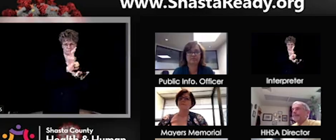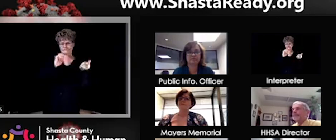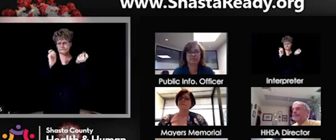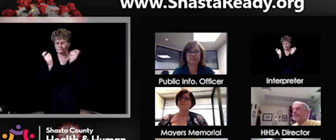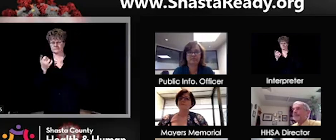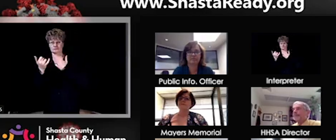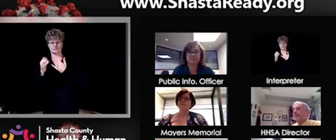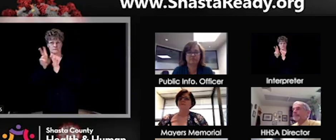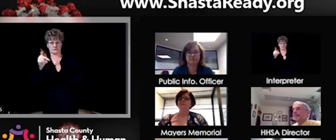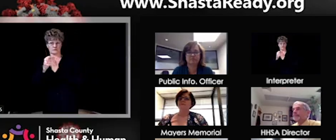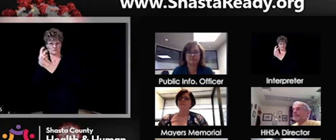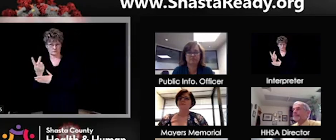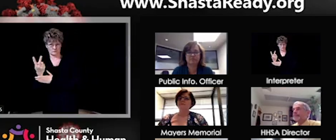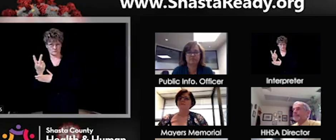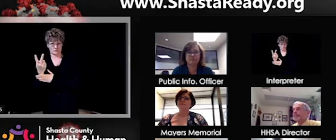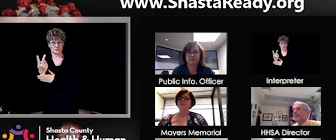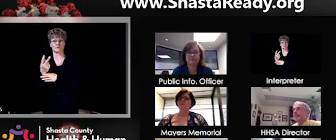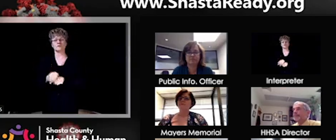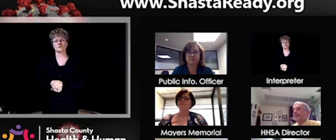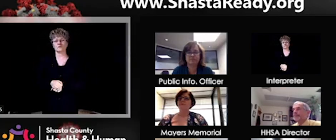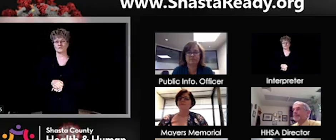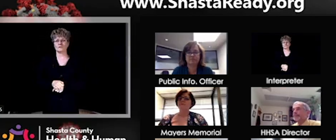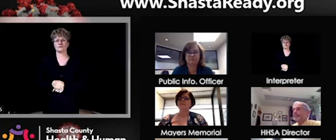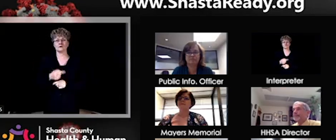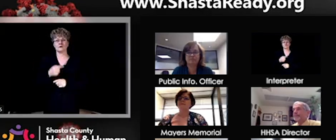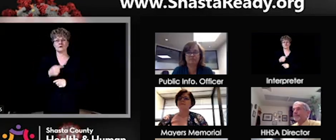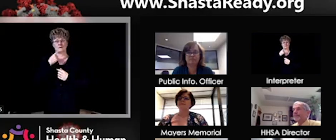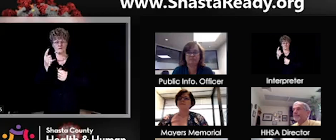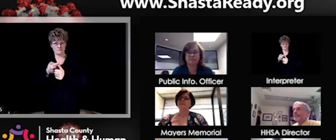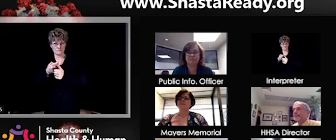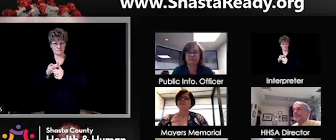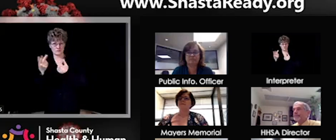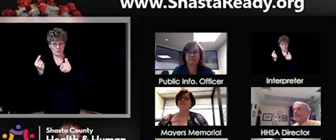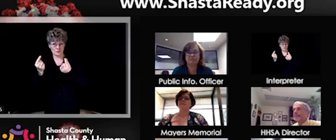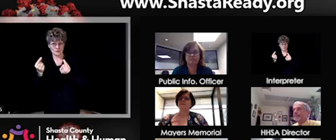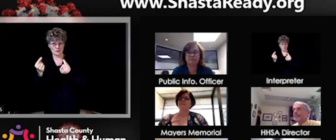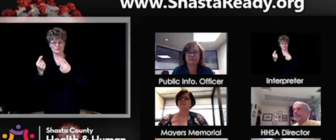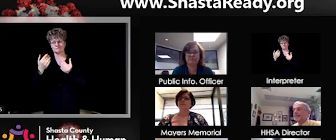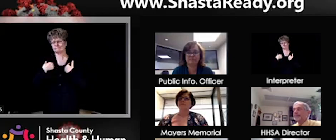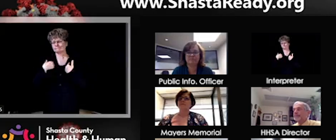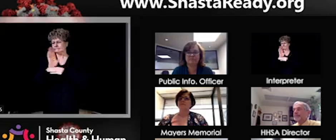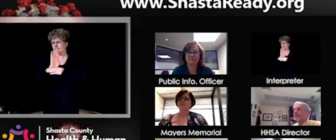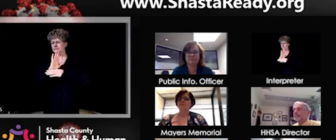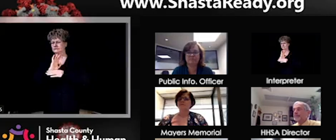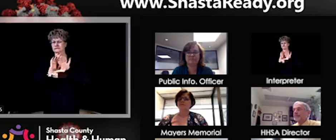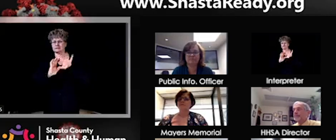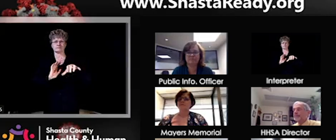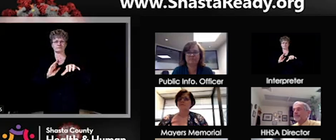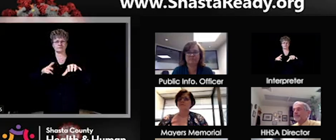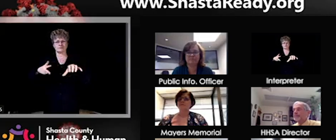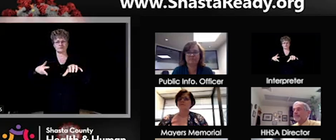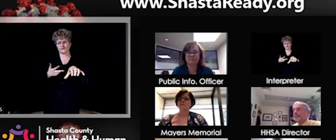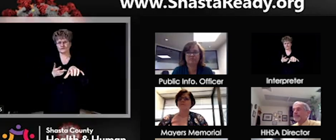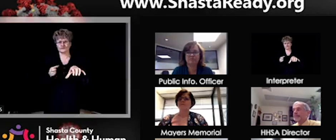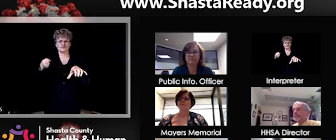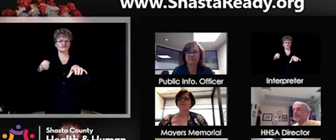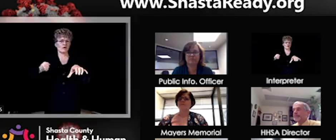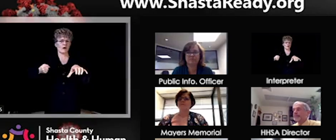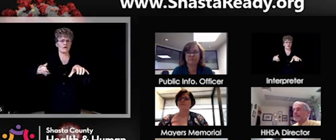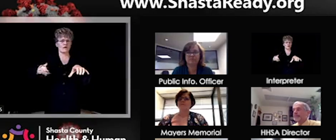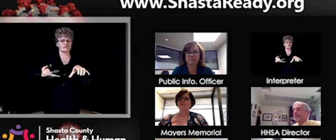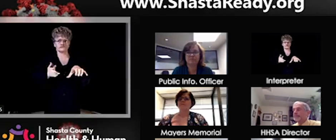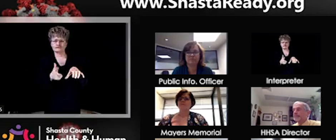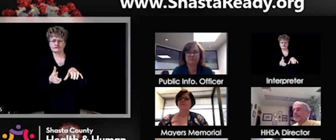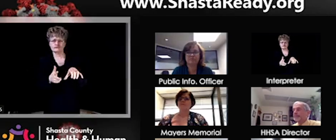retail was the initial offering. then when we successfully were